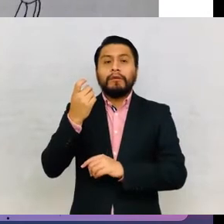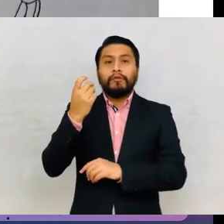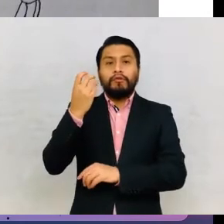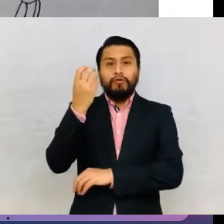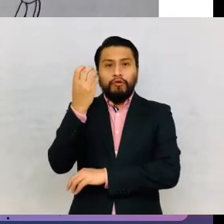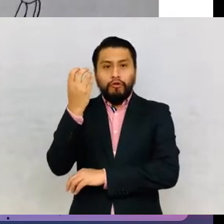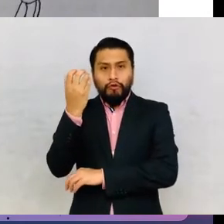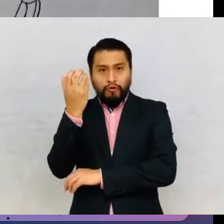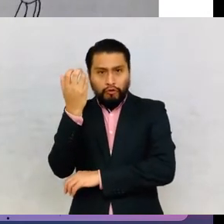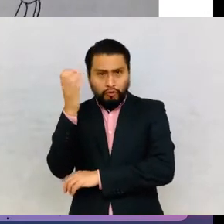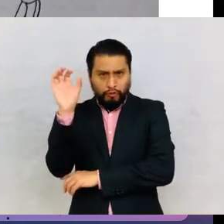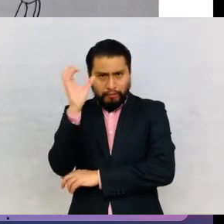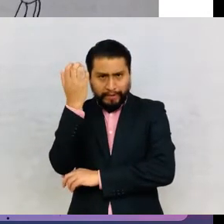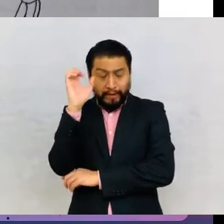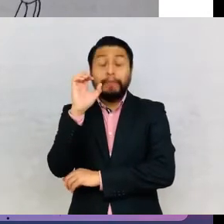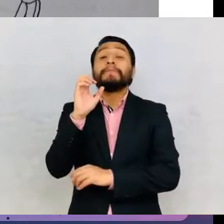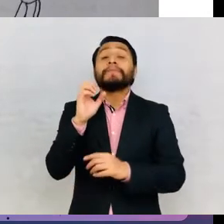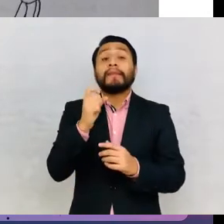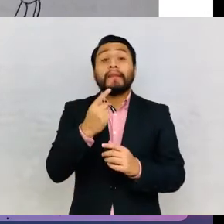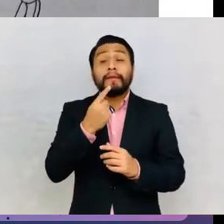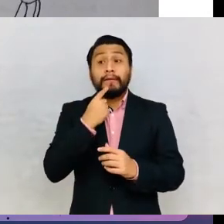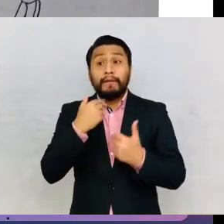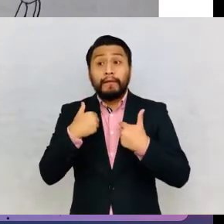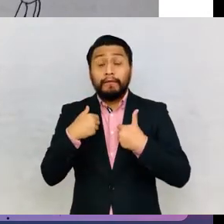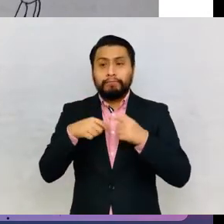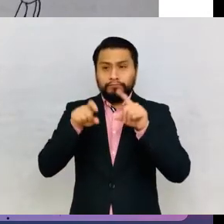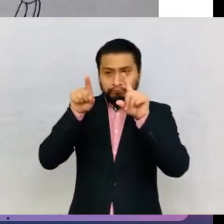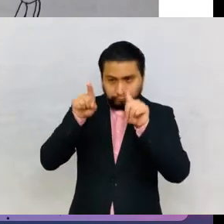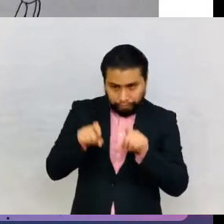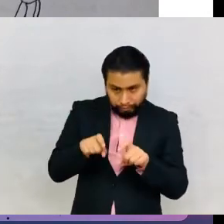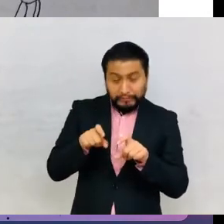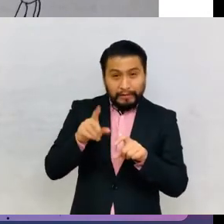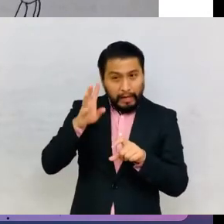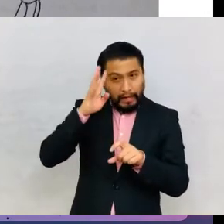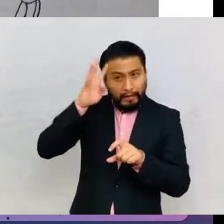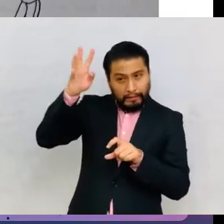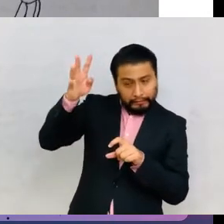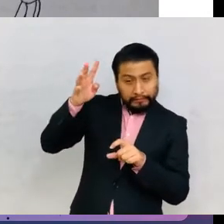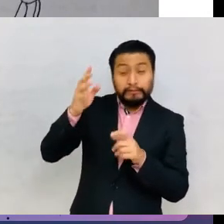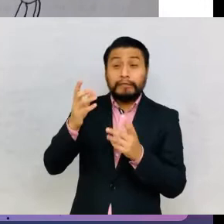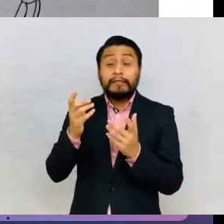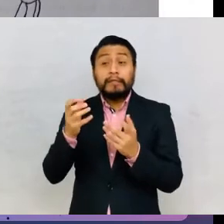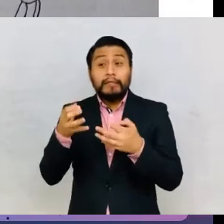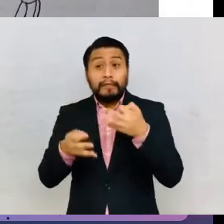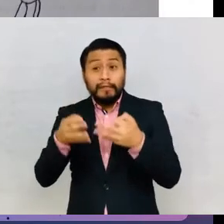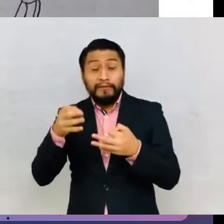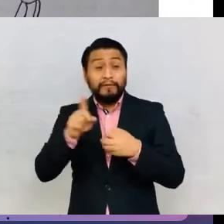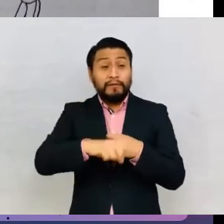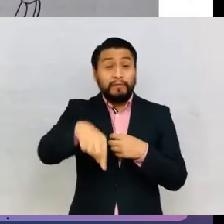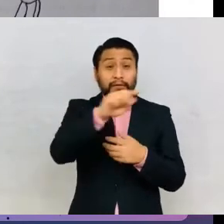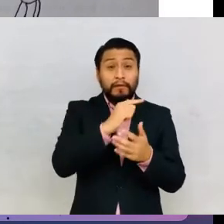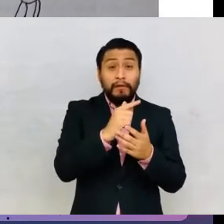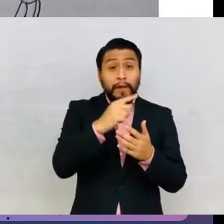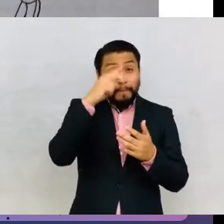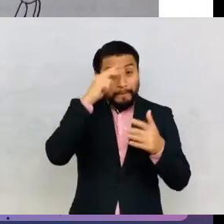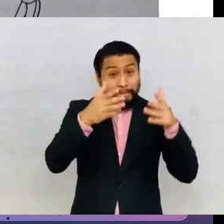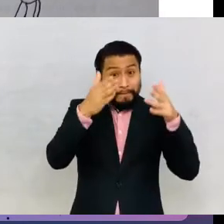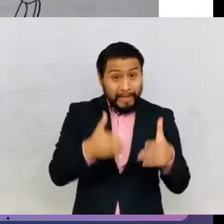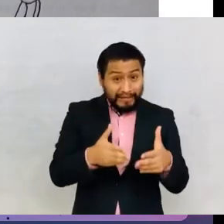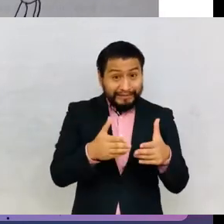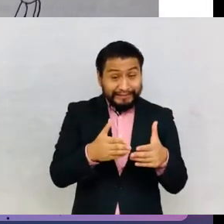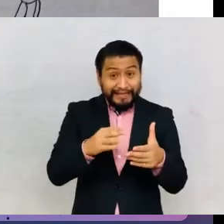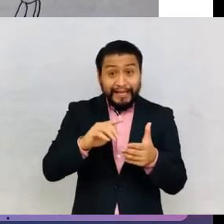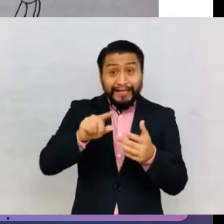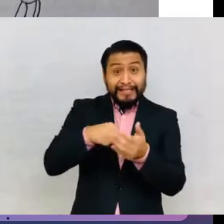Edward Thorndyke, was interested in exploring the hypothesis that the lower scores of Mexicans in